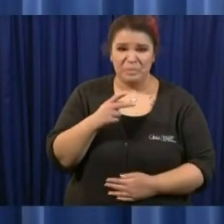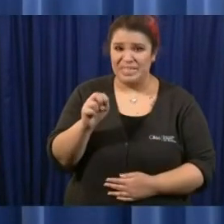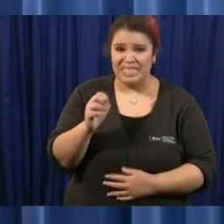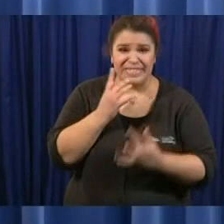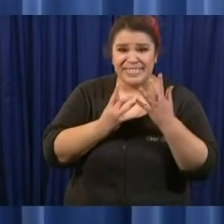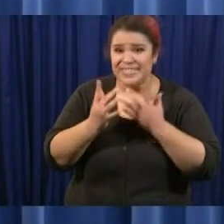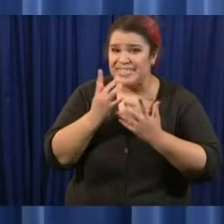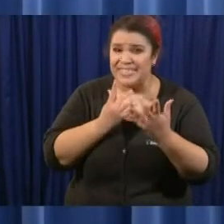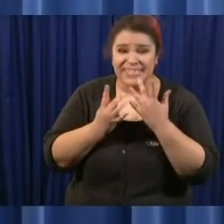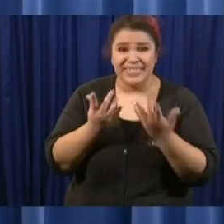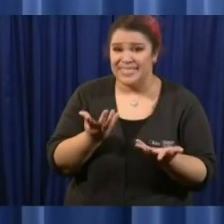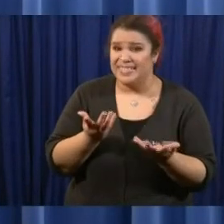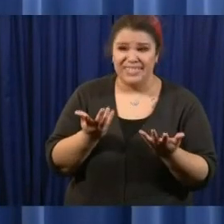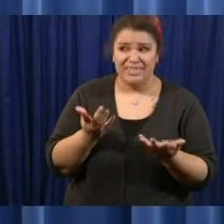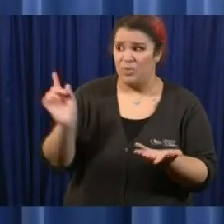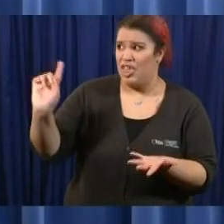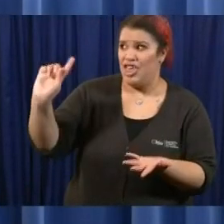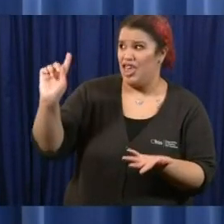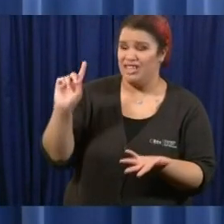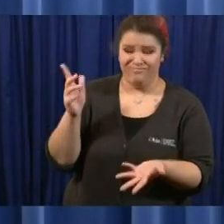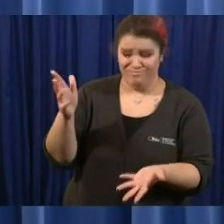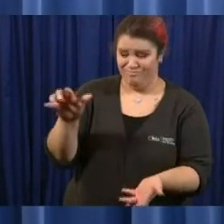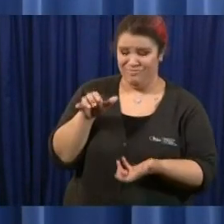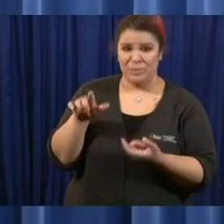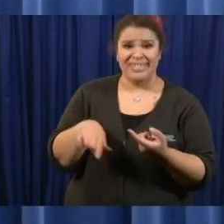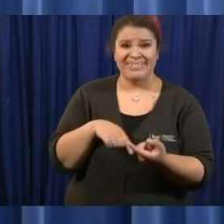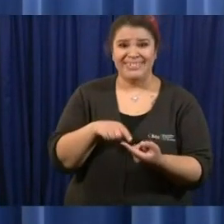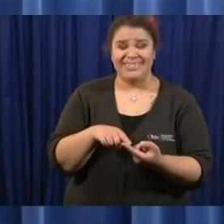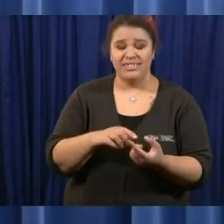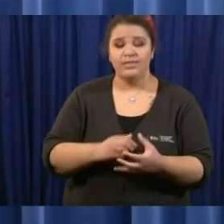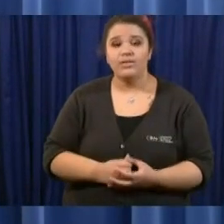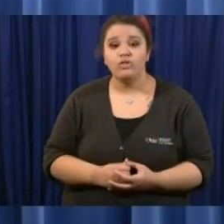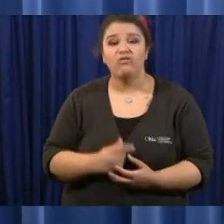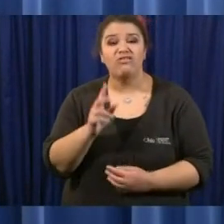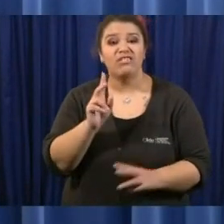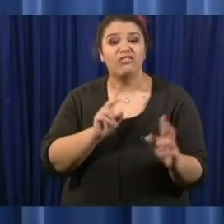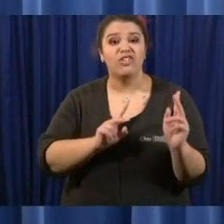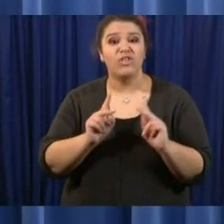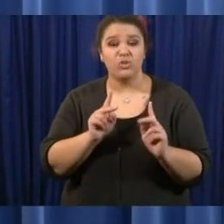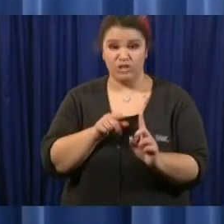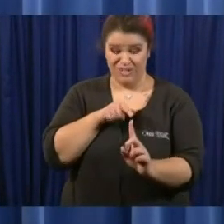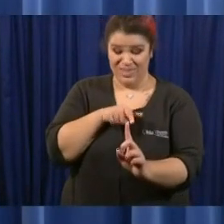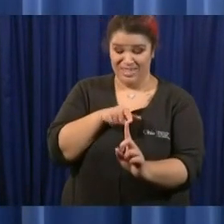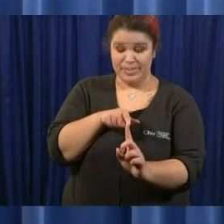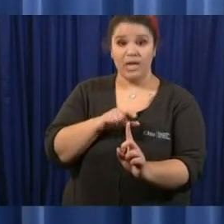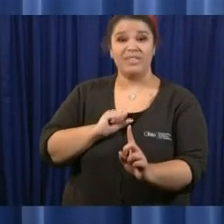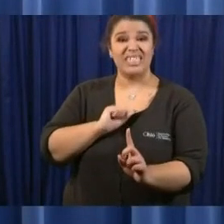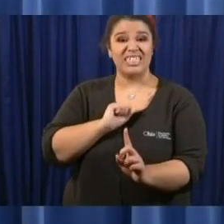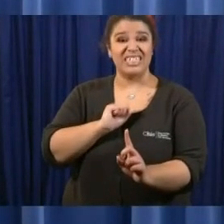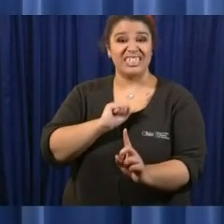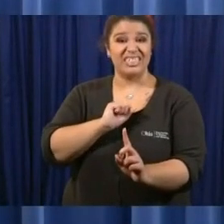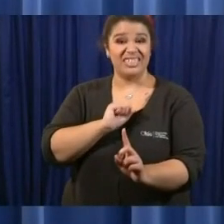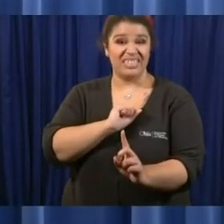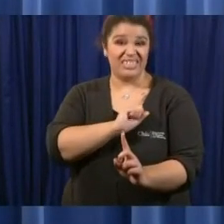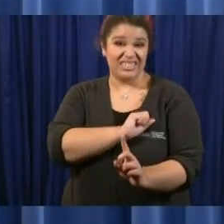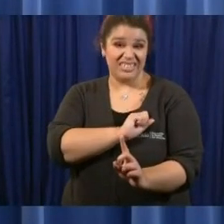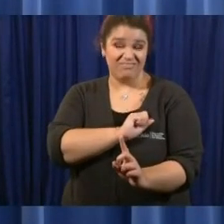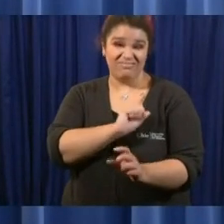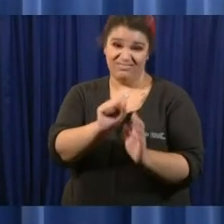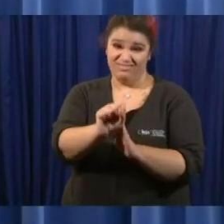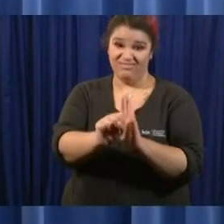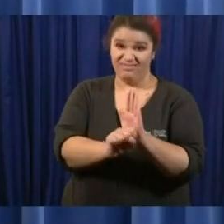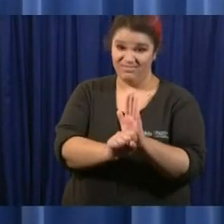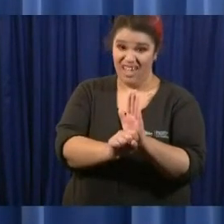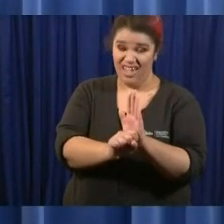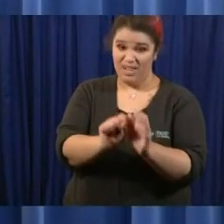concerns about uh these state employees in this very dangerous congregate setting not having enough equipment themselves